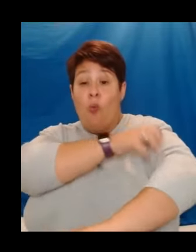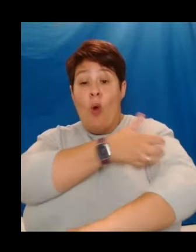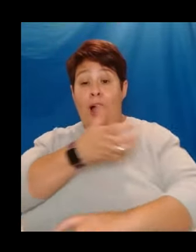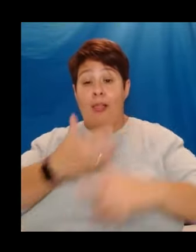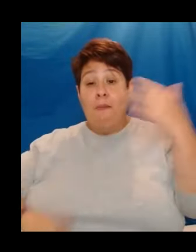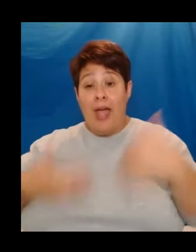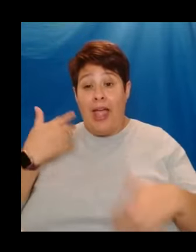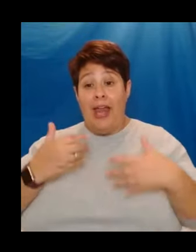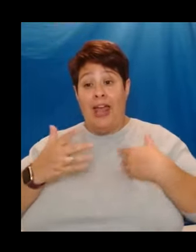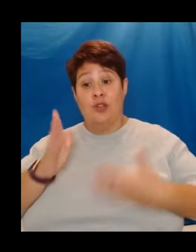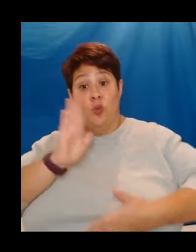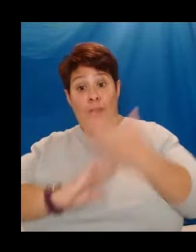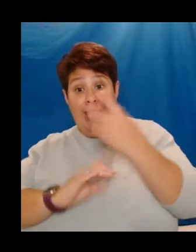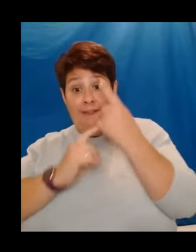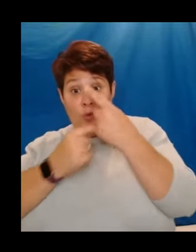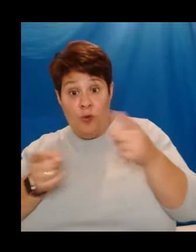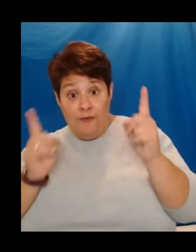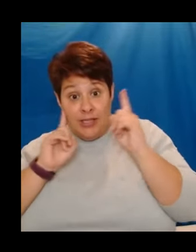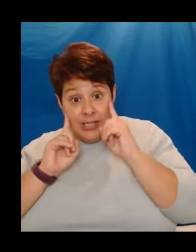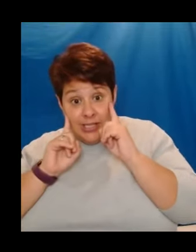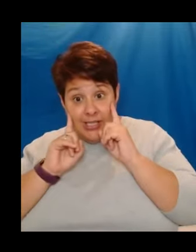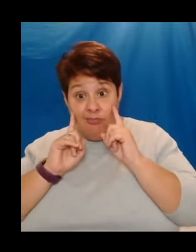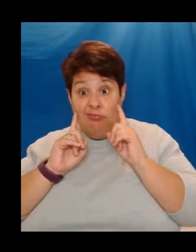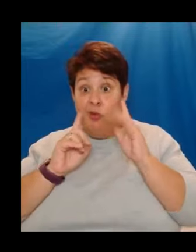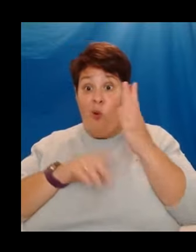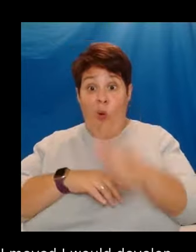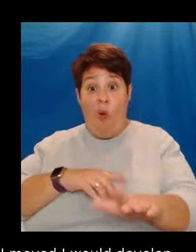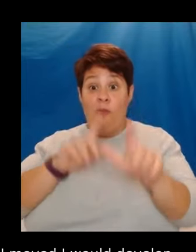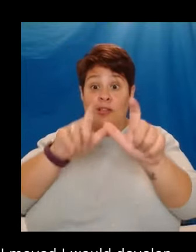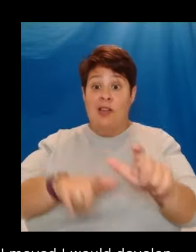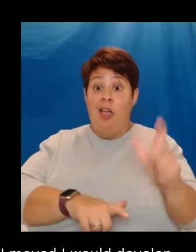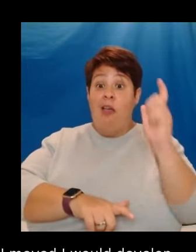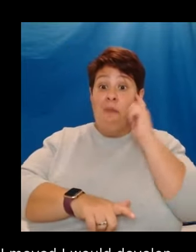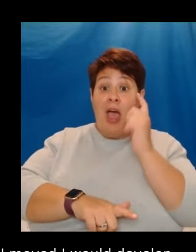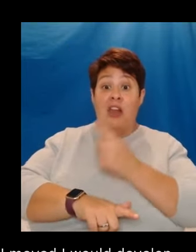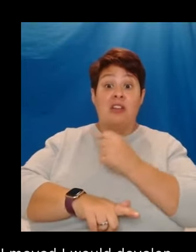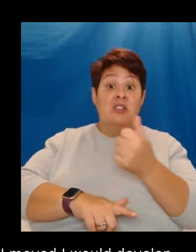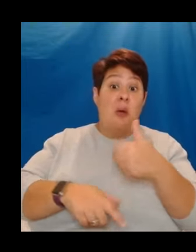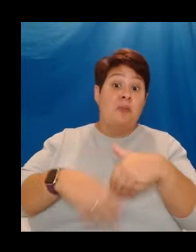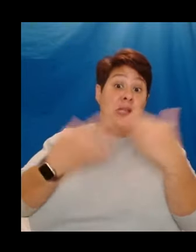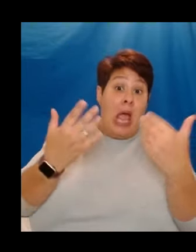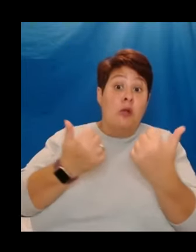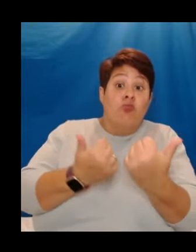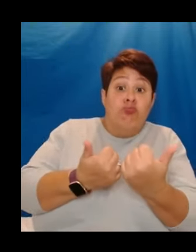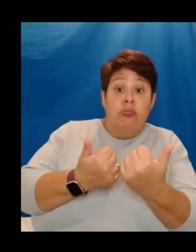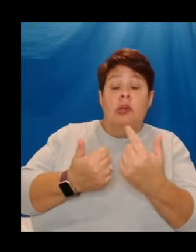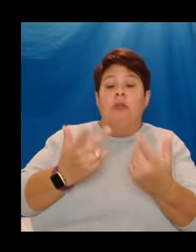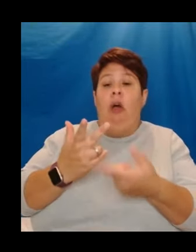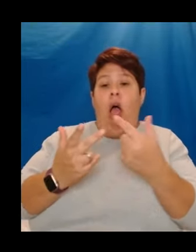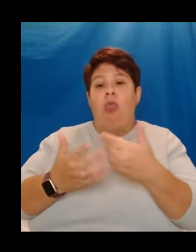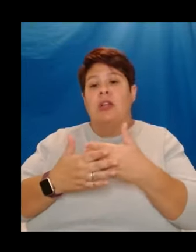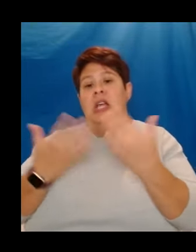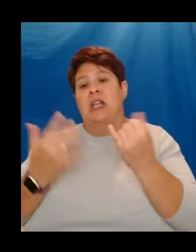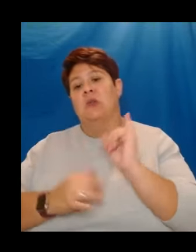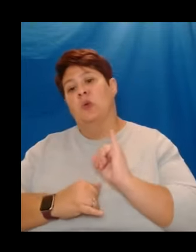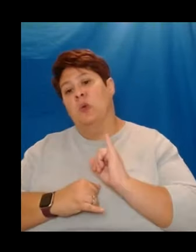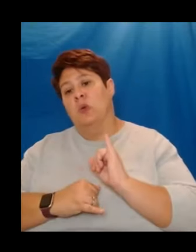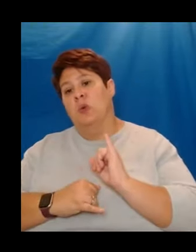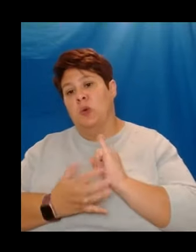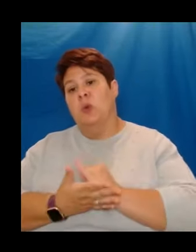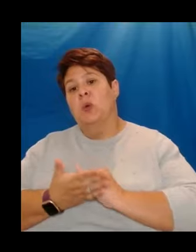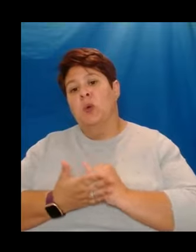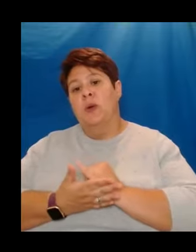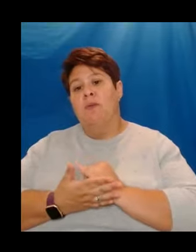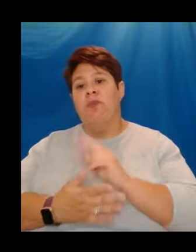university. I went home. I stayed in bed. Some days were better than others, but most were pretty abysmal. I lay in my room that